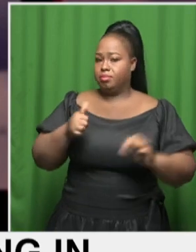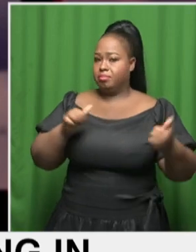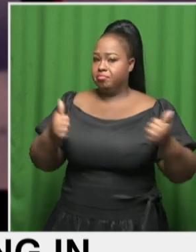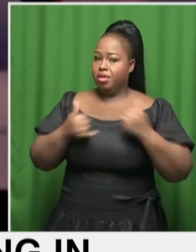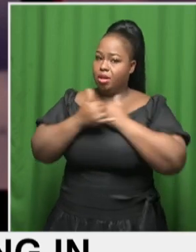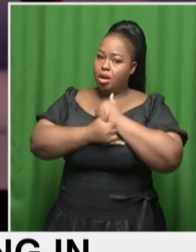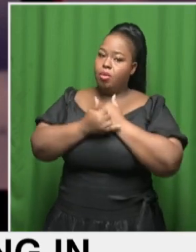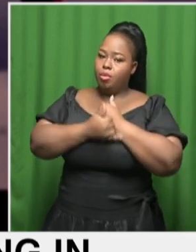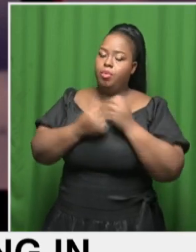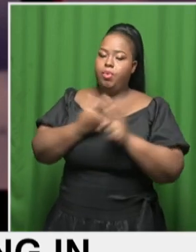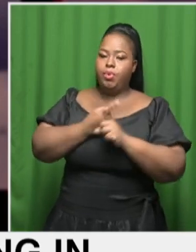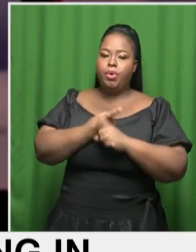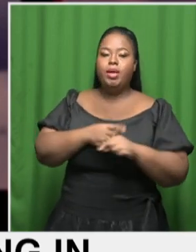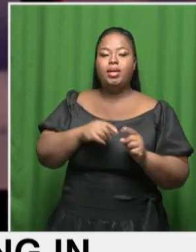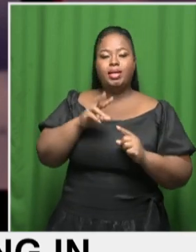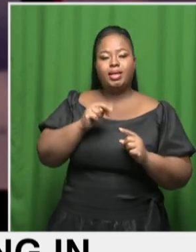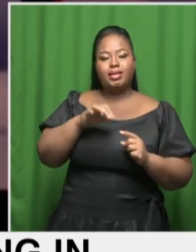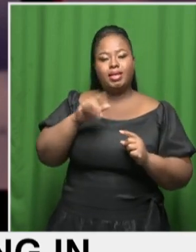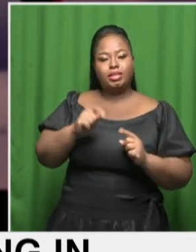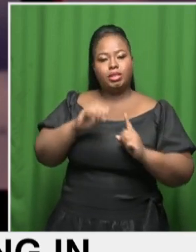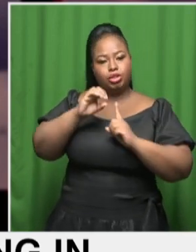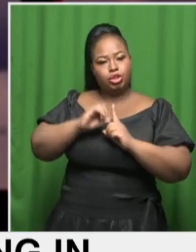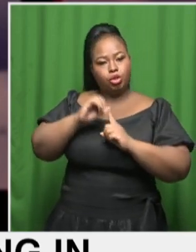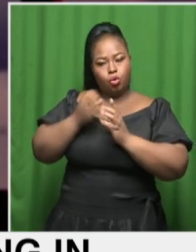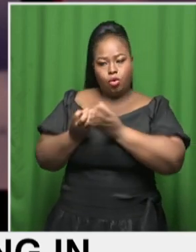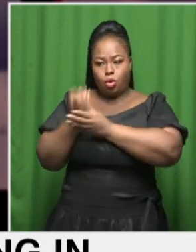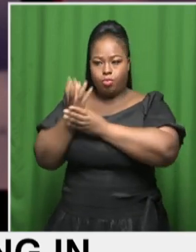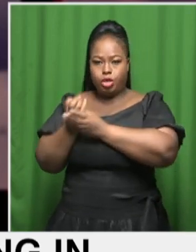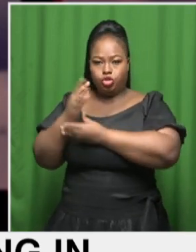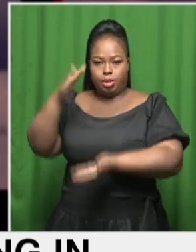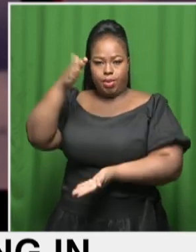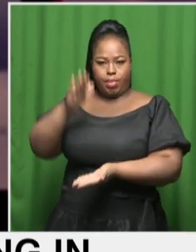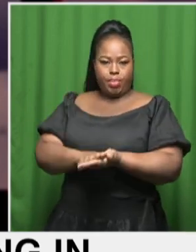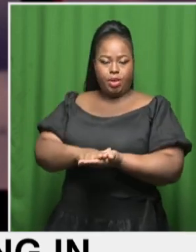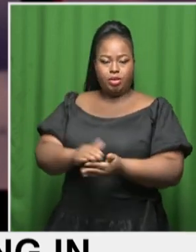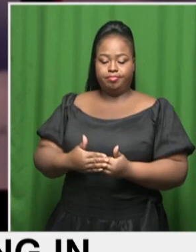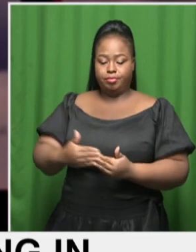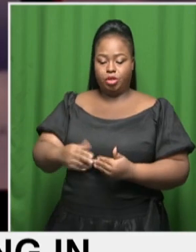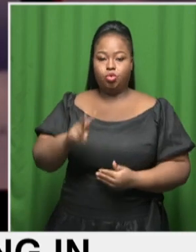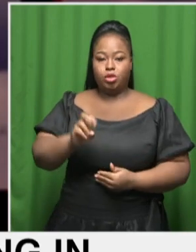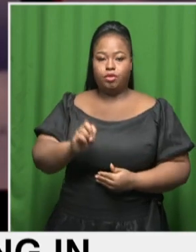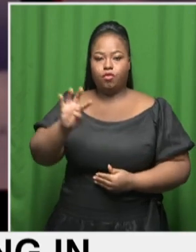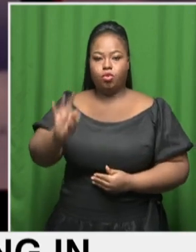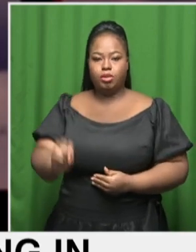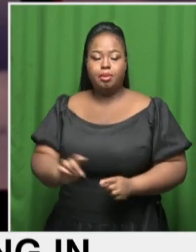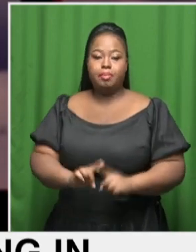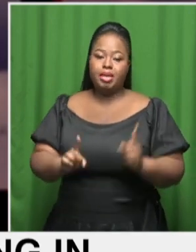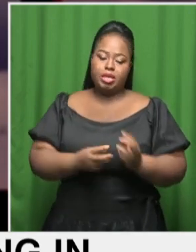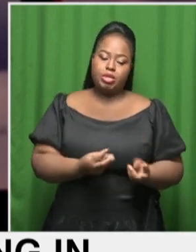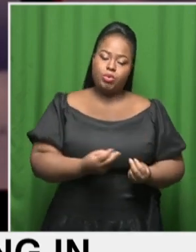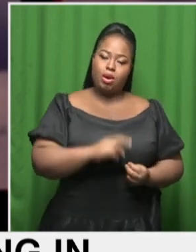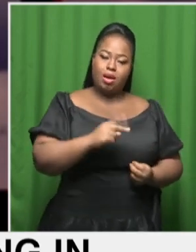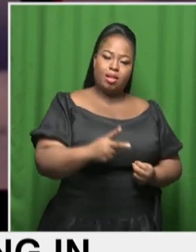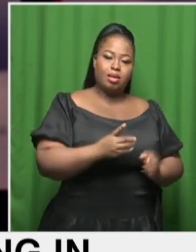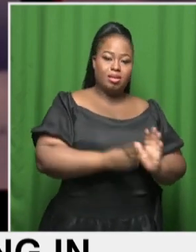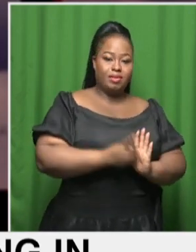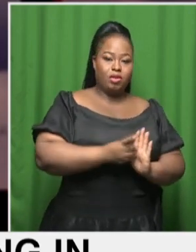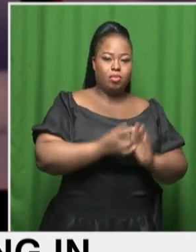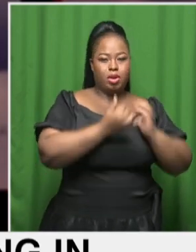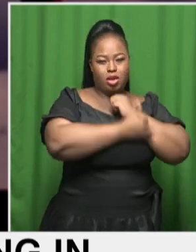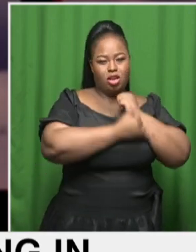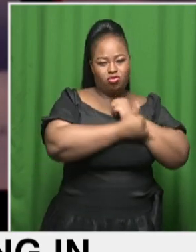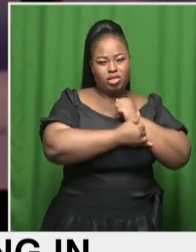to reaching net-zero emissions as close to 2040 as possible, while the leaders of emerging economies must achieve the same